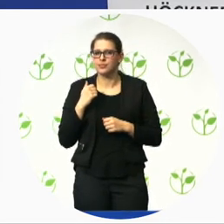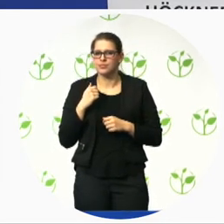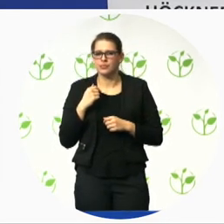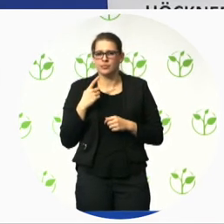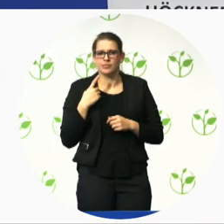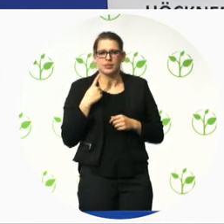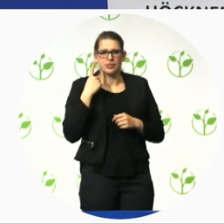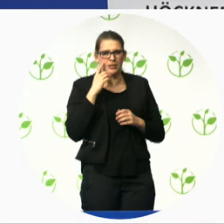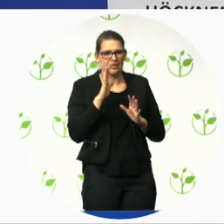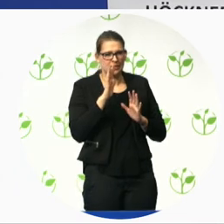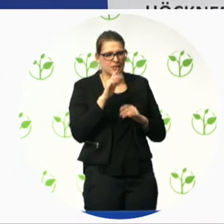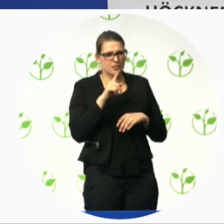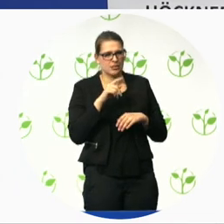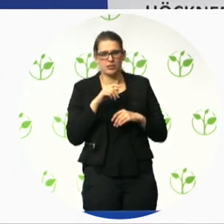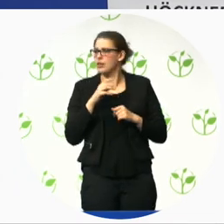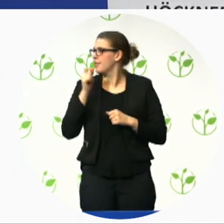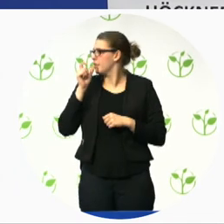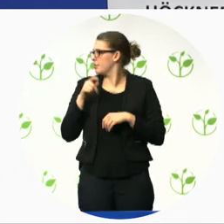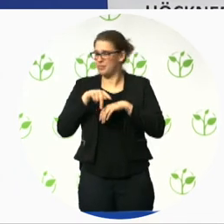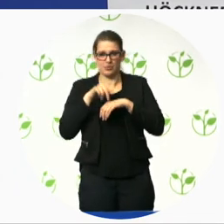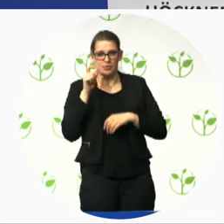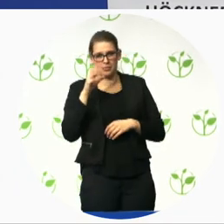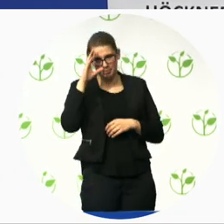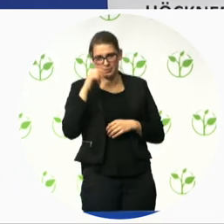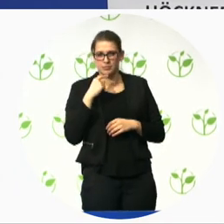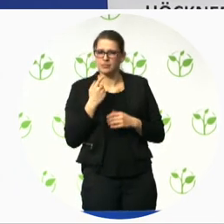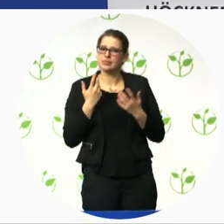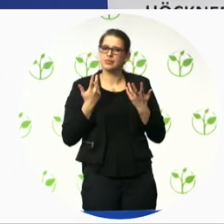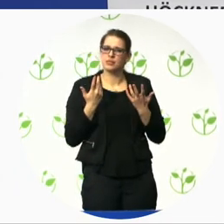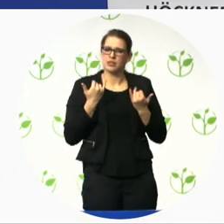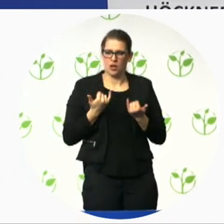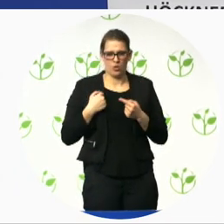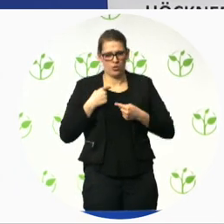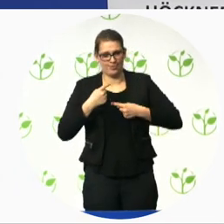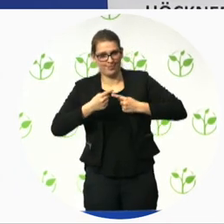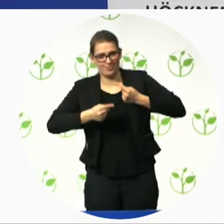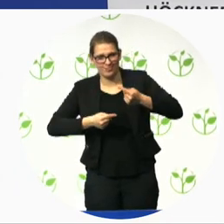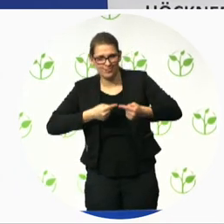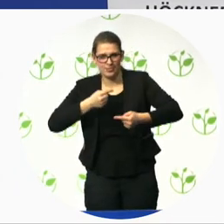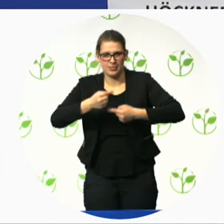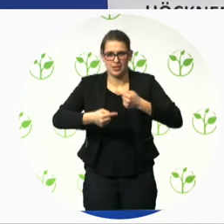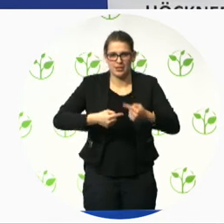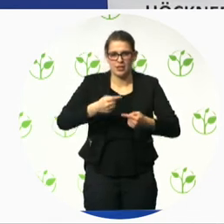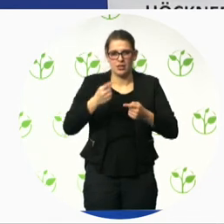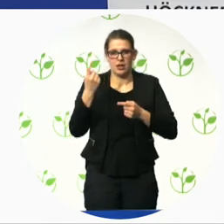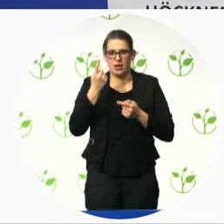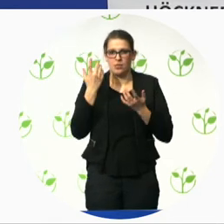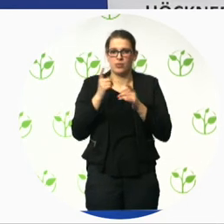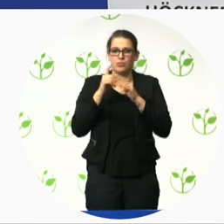Paraguay that it's ongoing development and as time goes on and we learn more and have more input